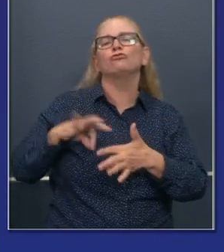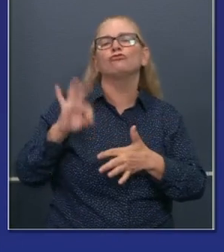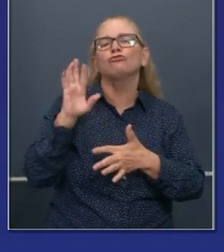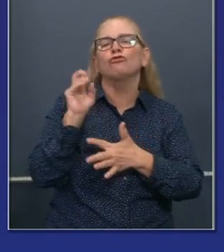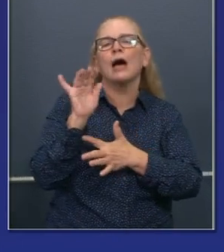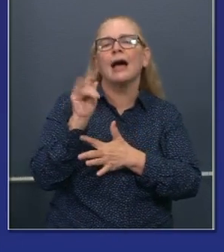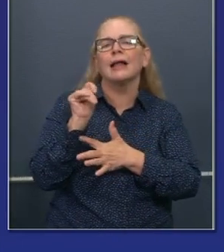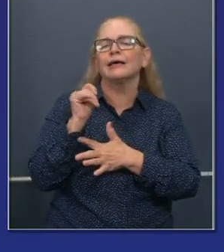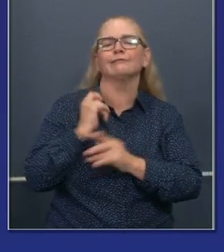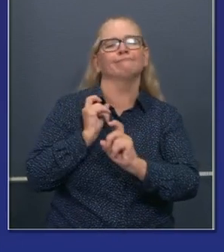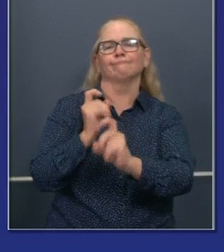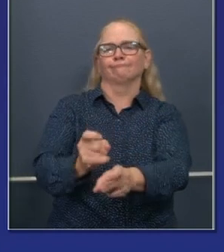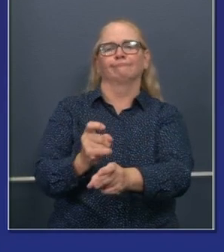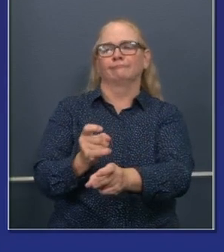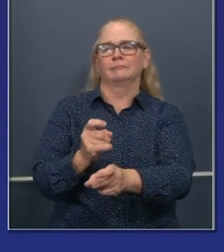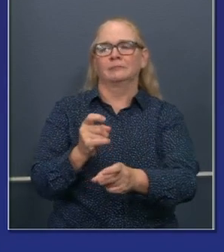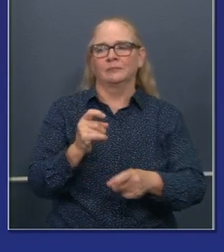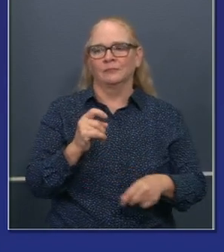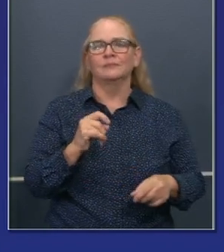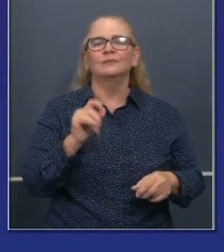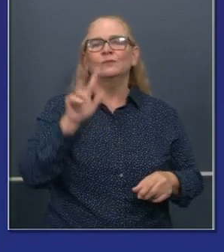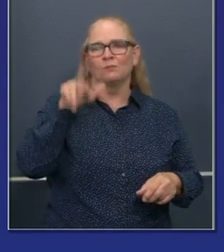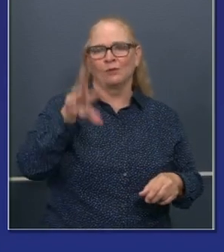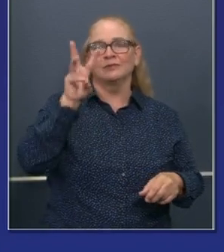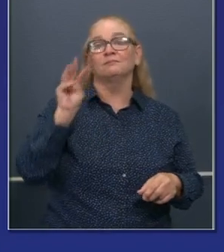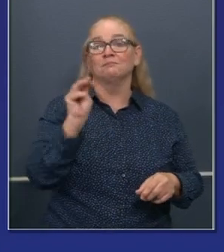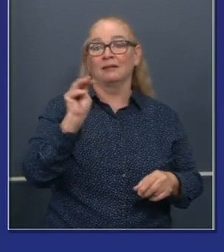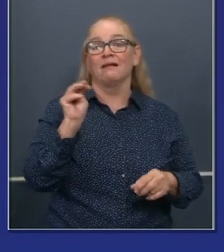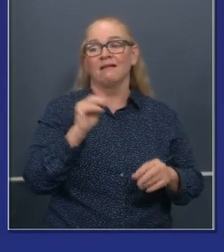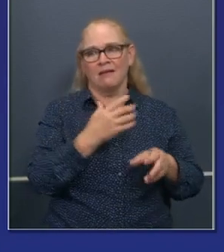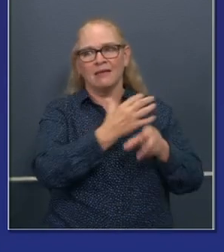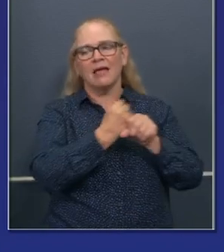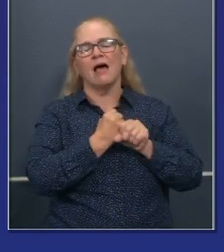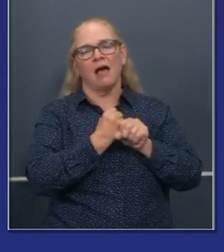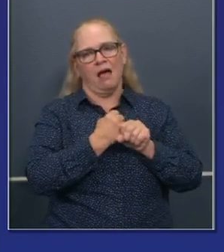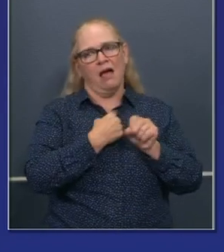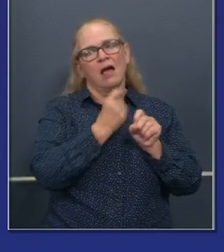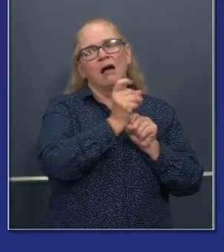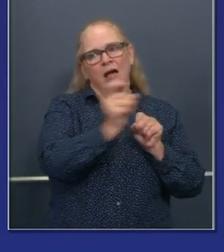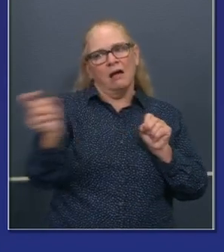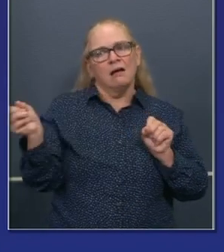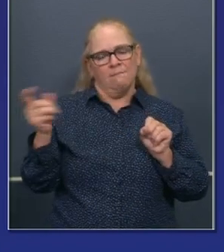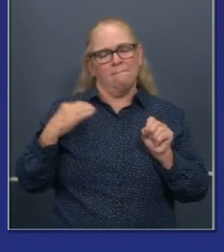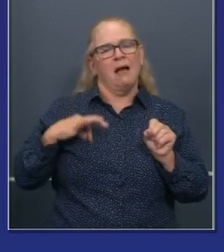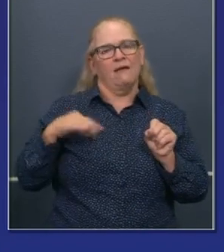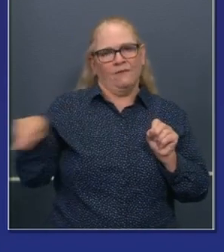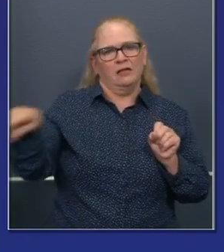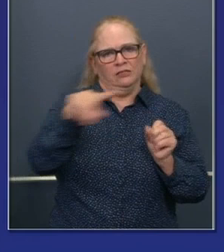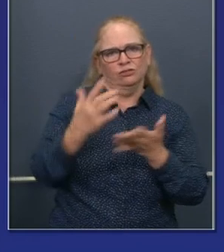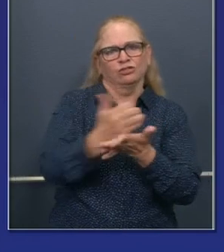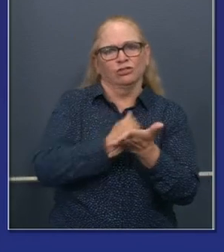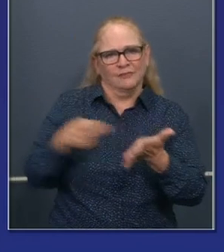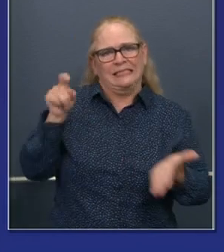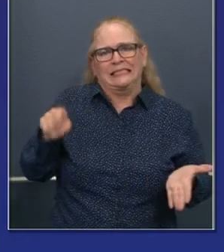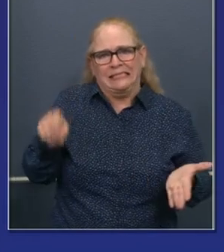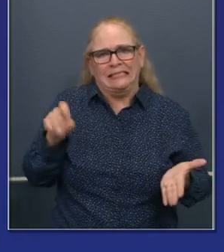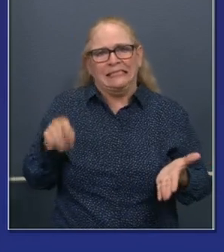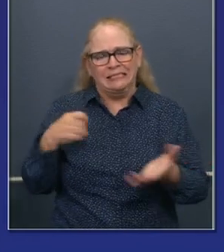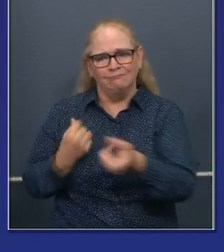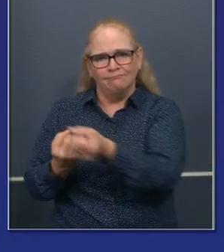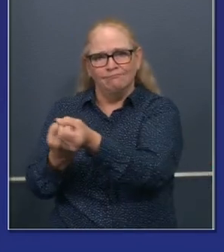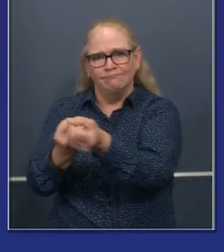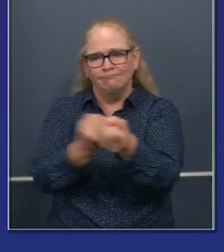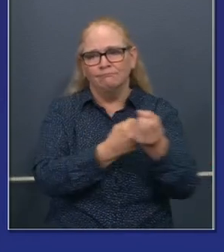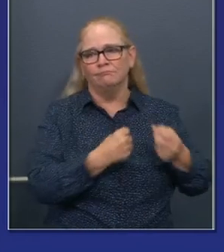families that got the benefit of those efforts. Accordingly, we advanced over just the last 24 month period, but I thought it was important to highlight,